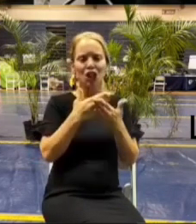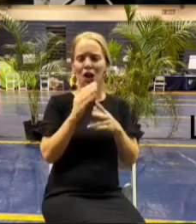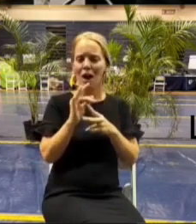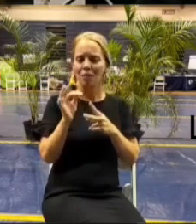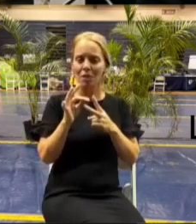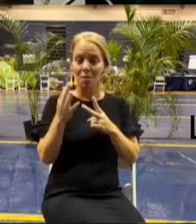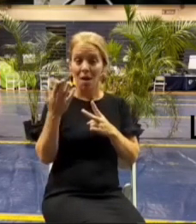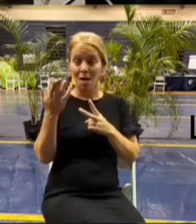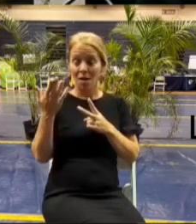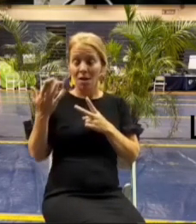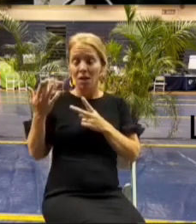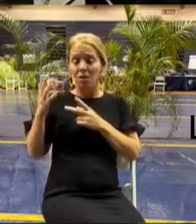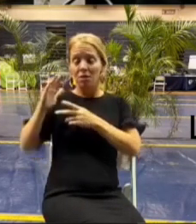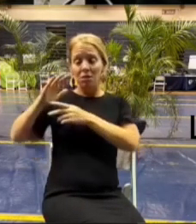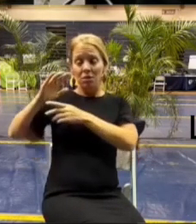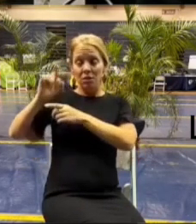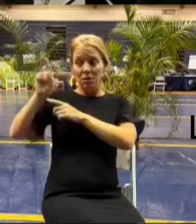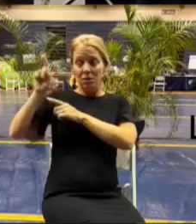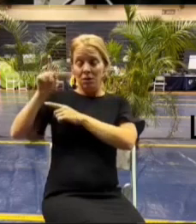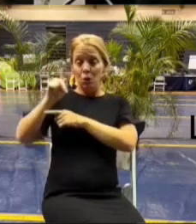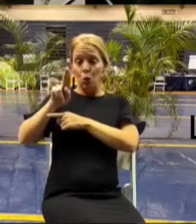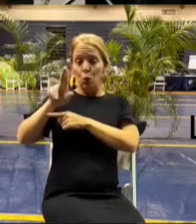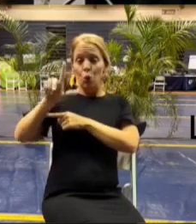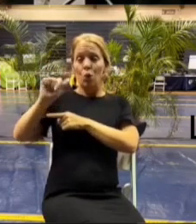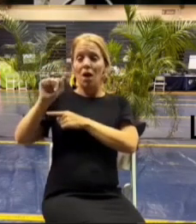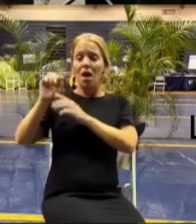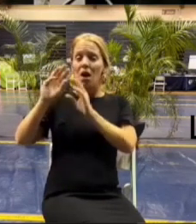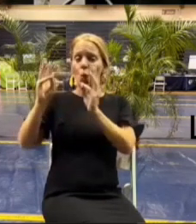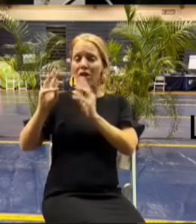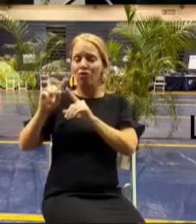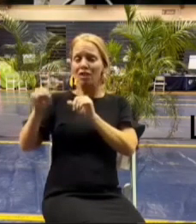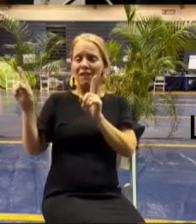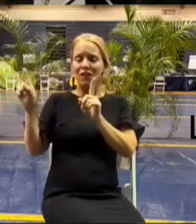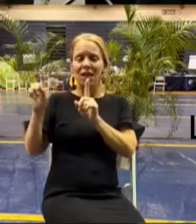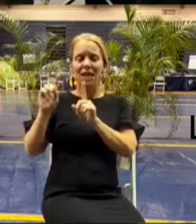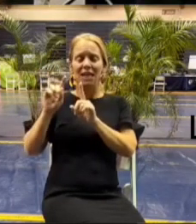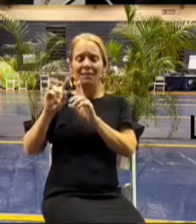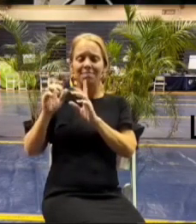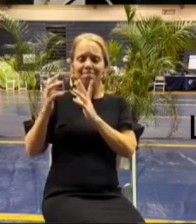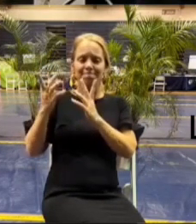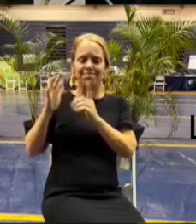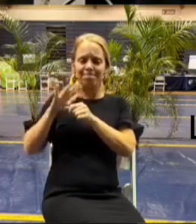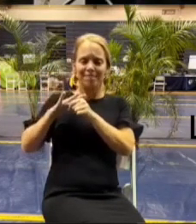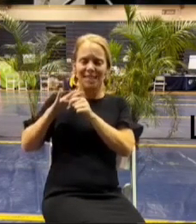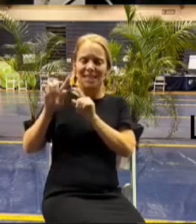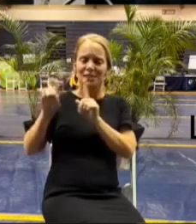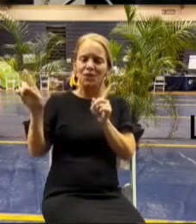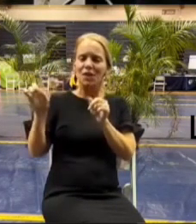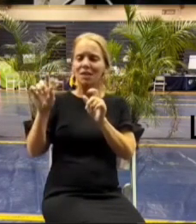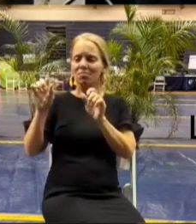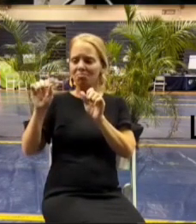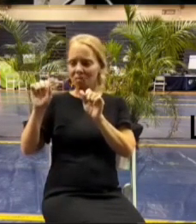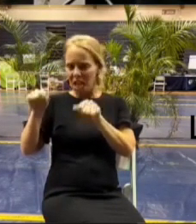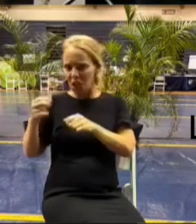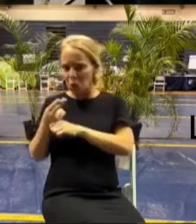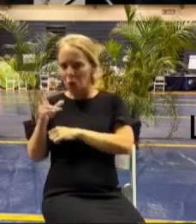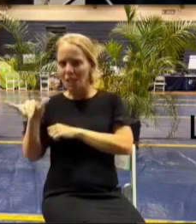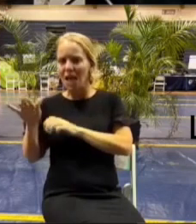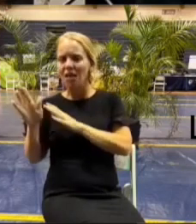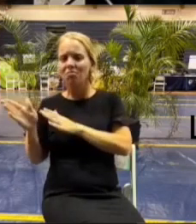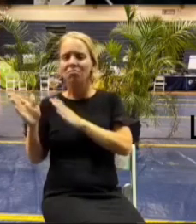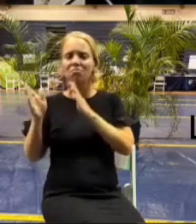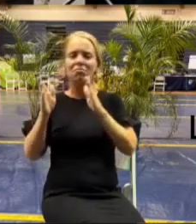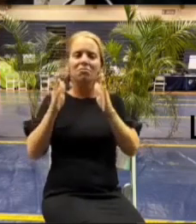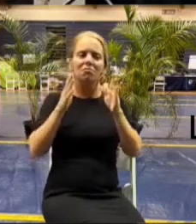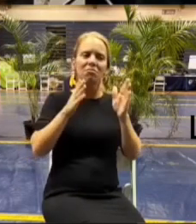done in coolah and it was it would the weather was just different in our climate um i guess this would fall